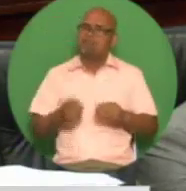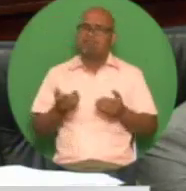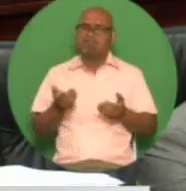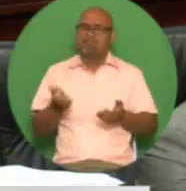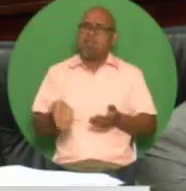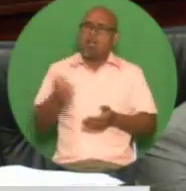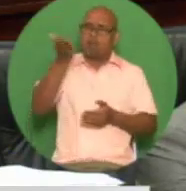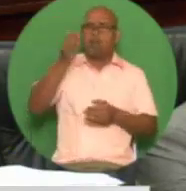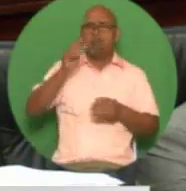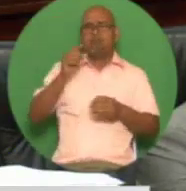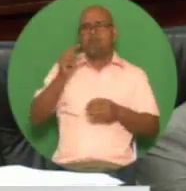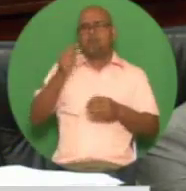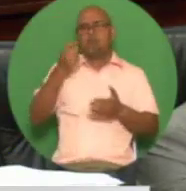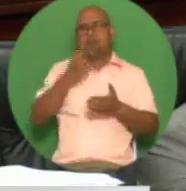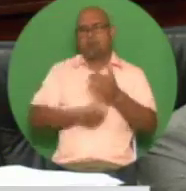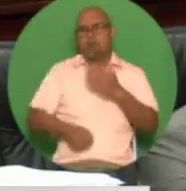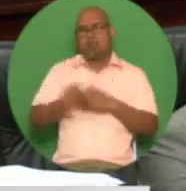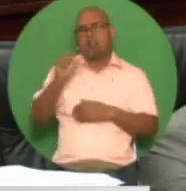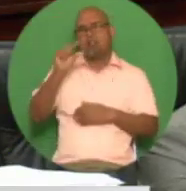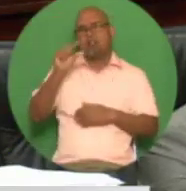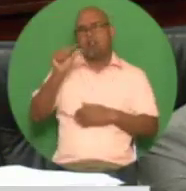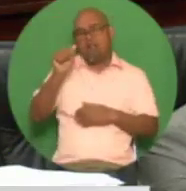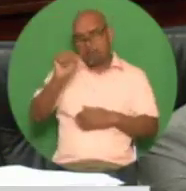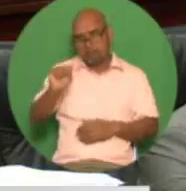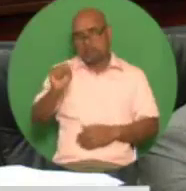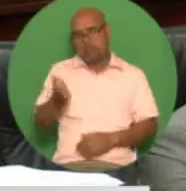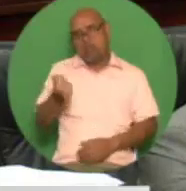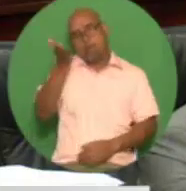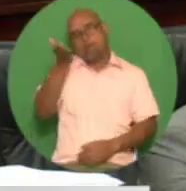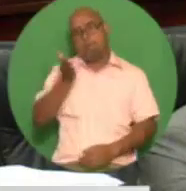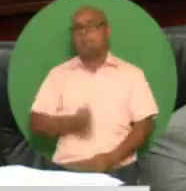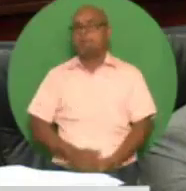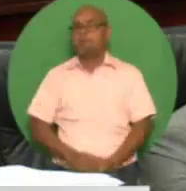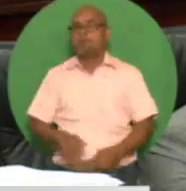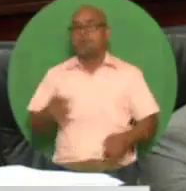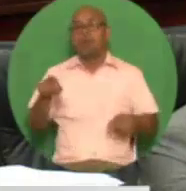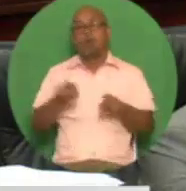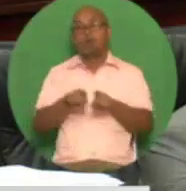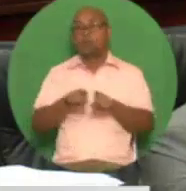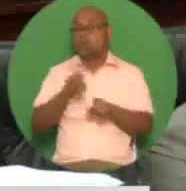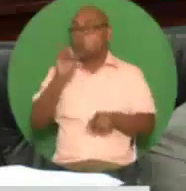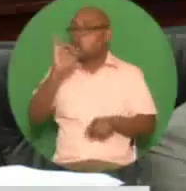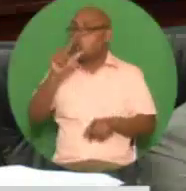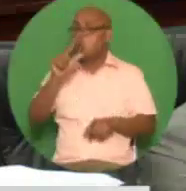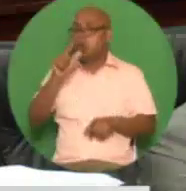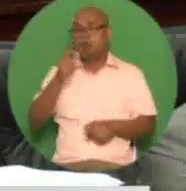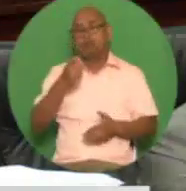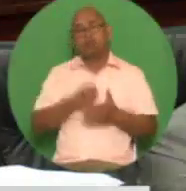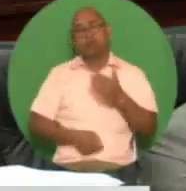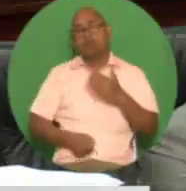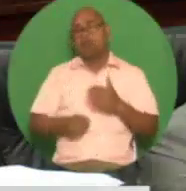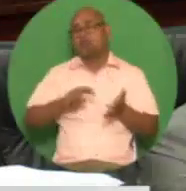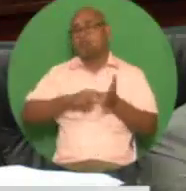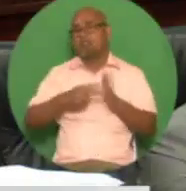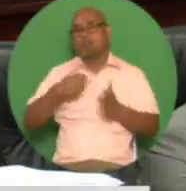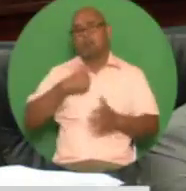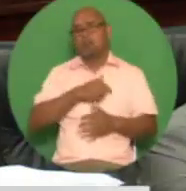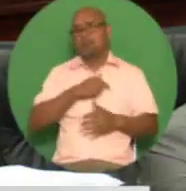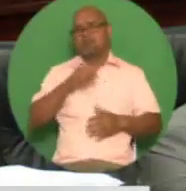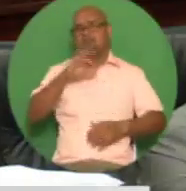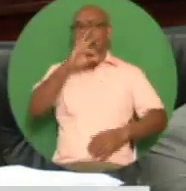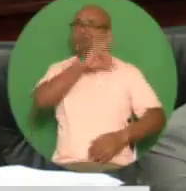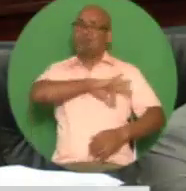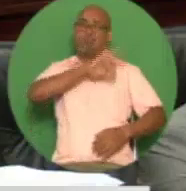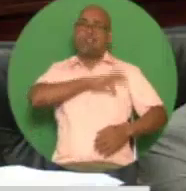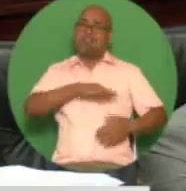it must also be emphasized that rising oil prices do not benefit us in the way that